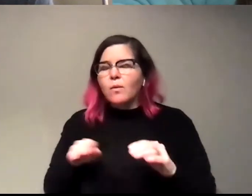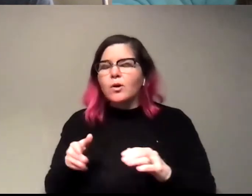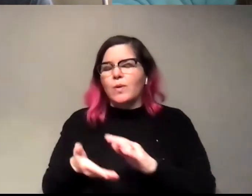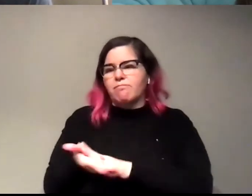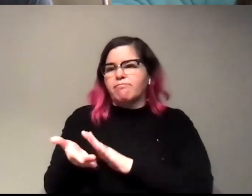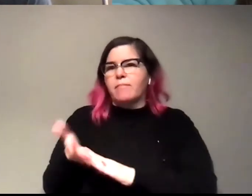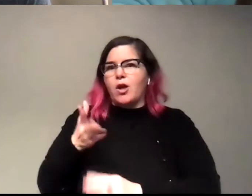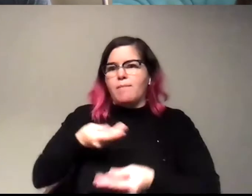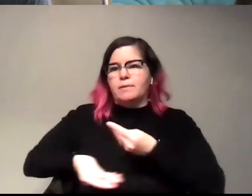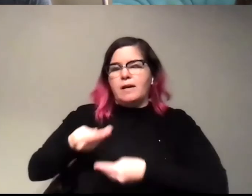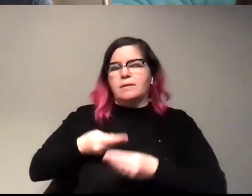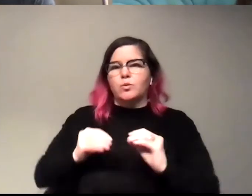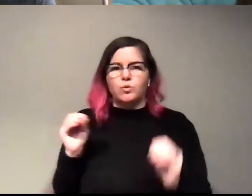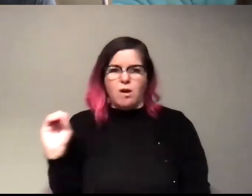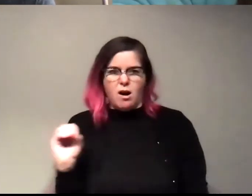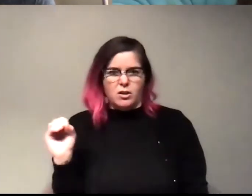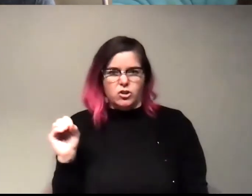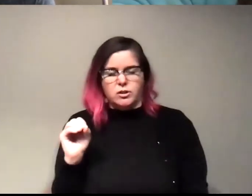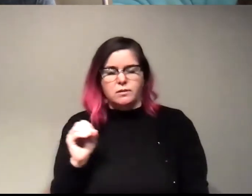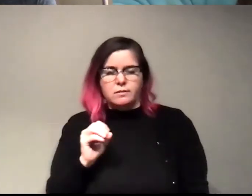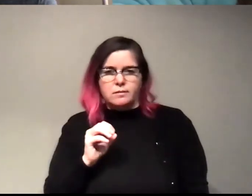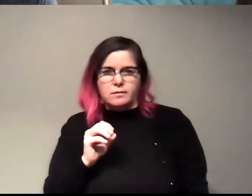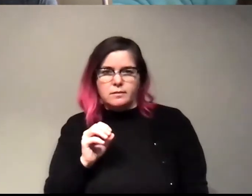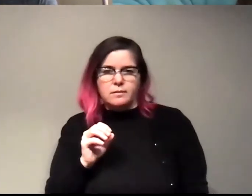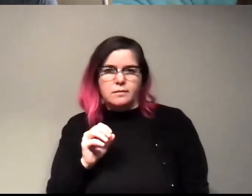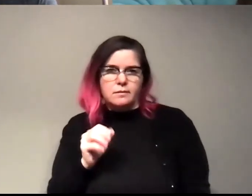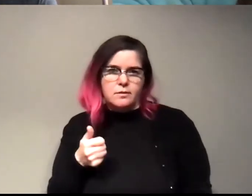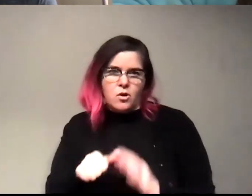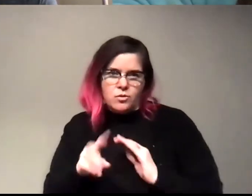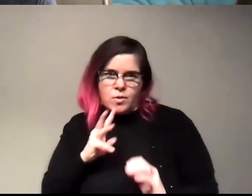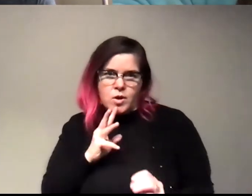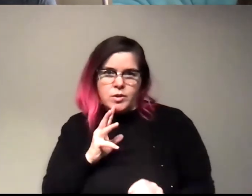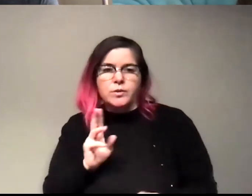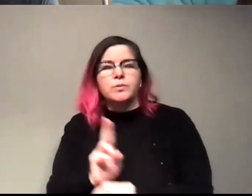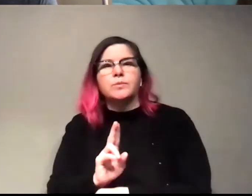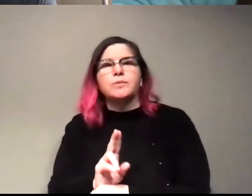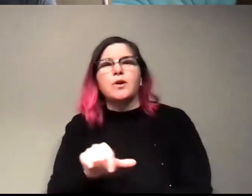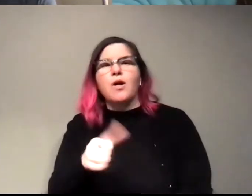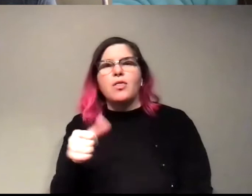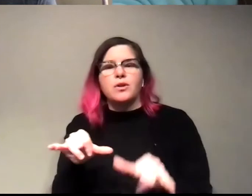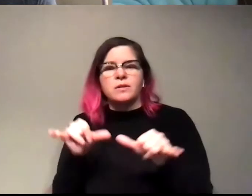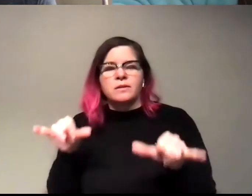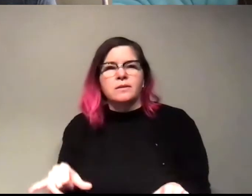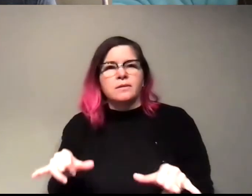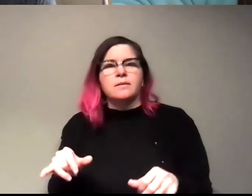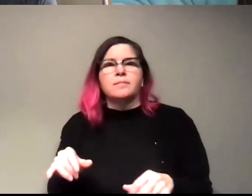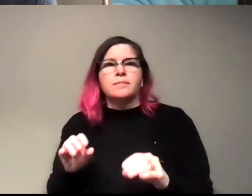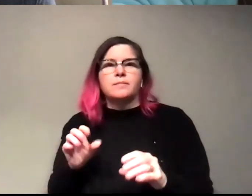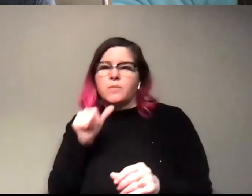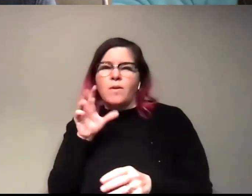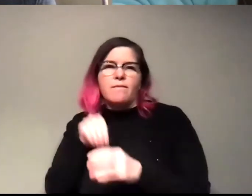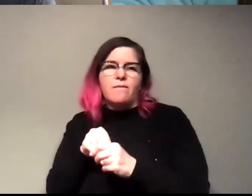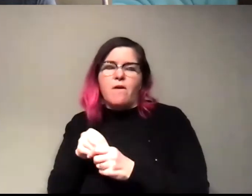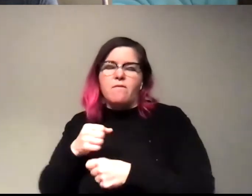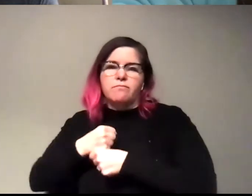in the absence of oxygen. So they use, uh, other systems that don't involve generating